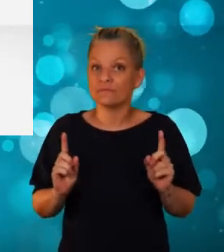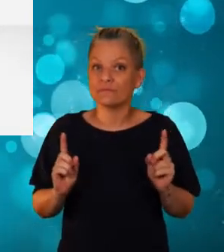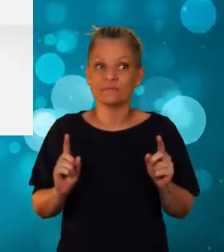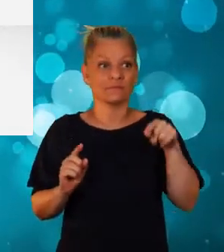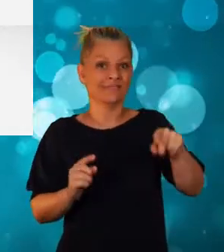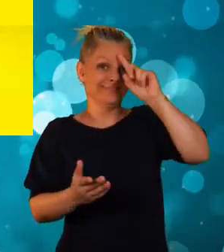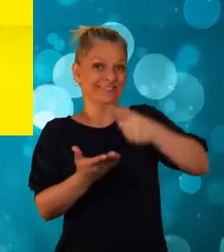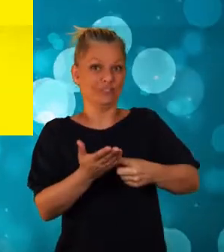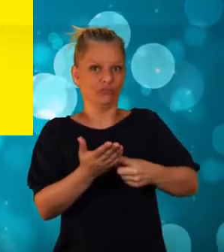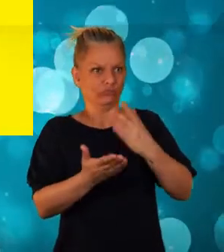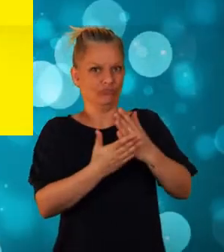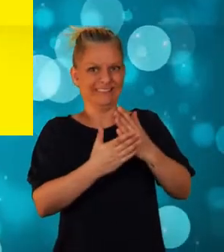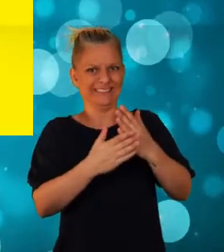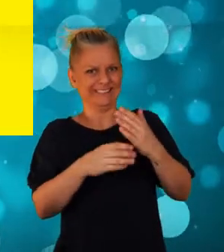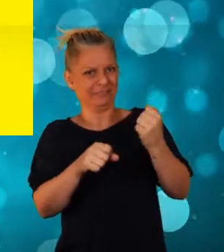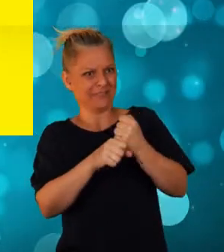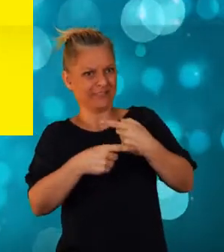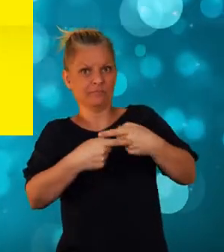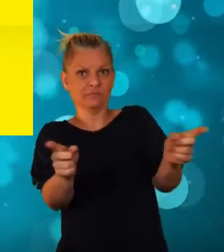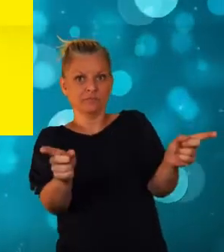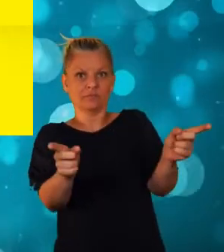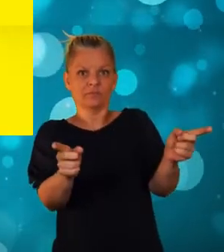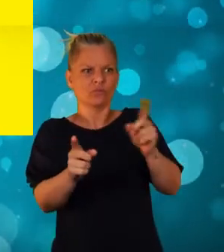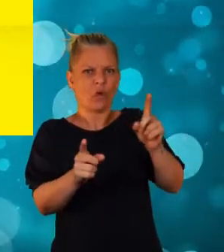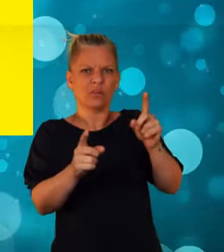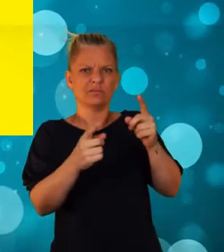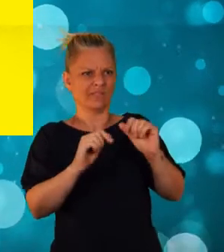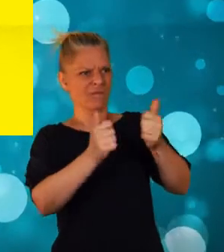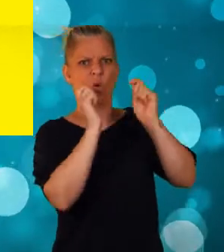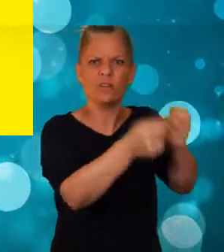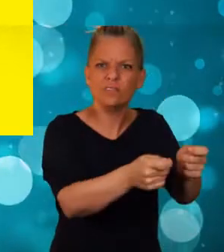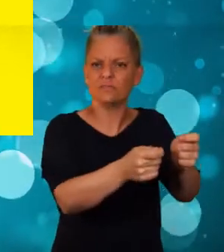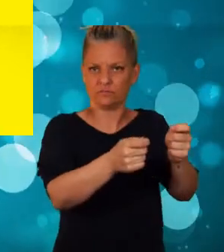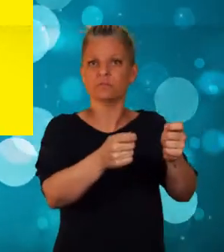decisions are made for people and not with them.